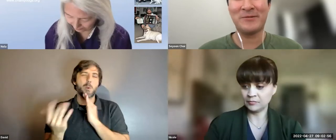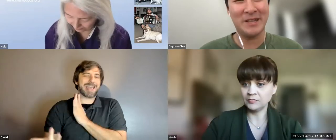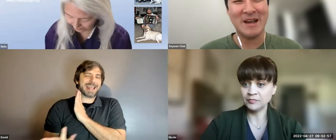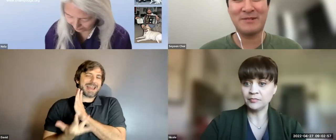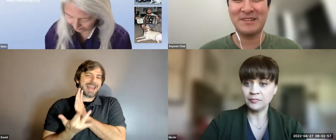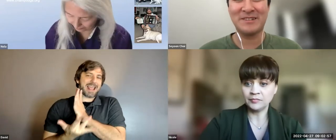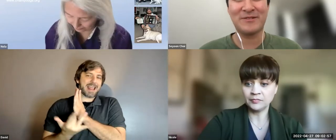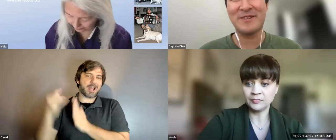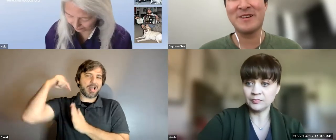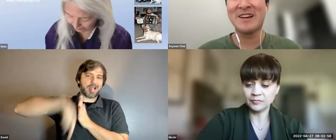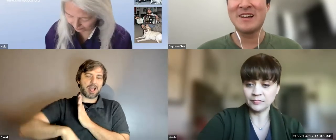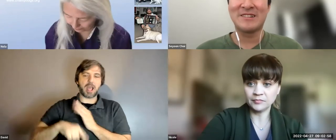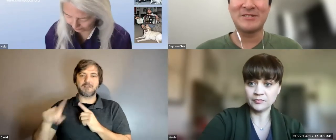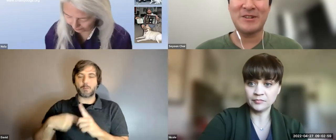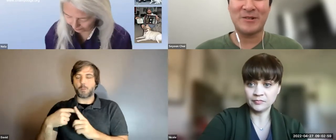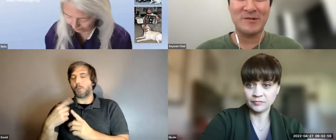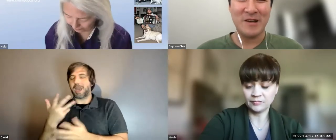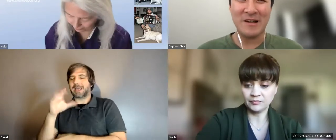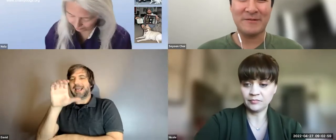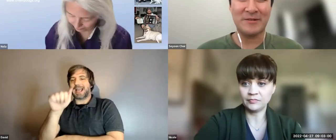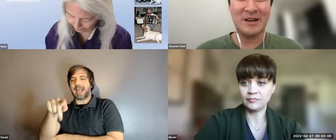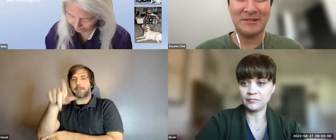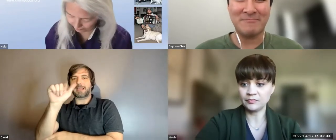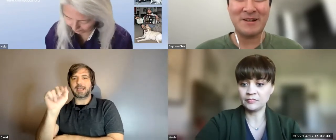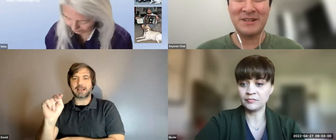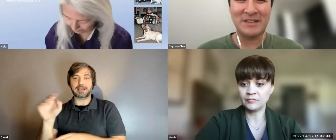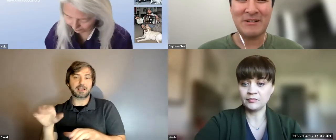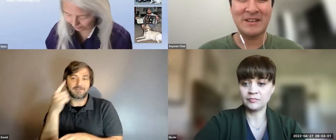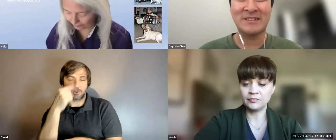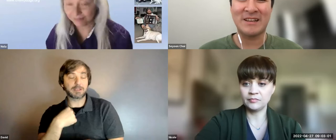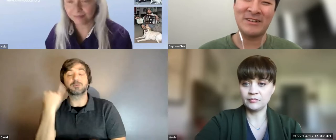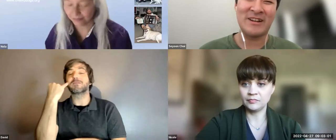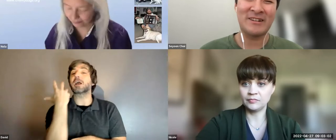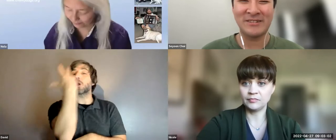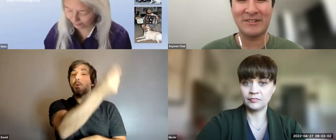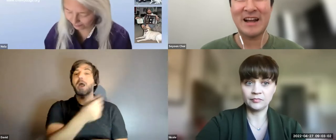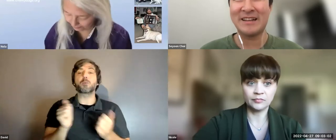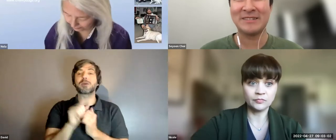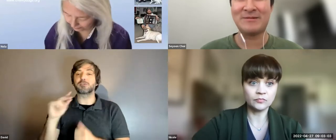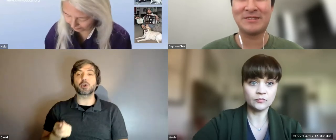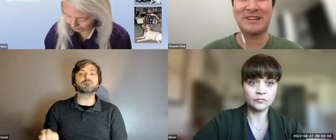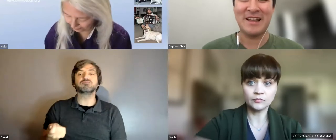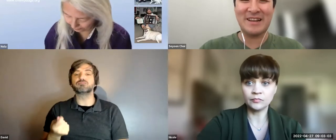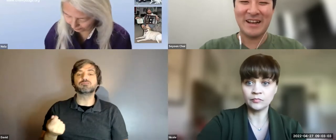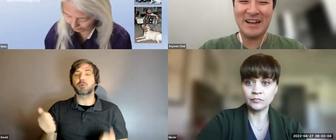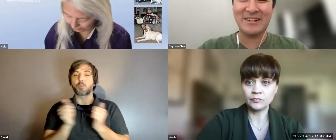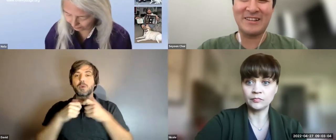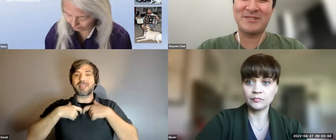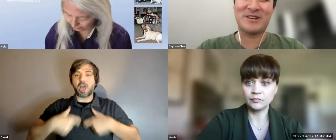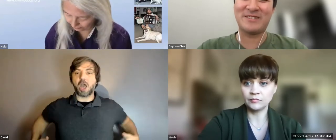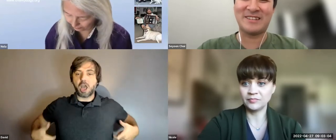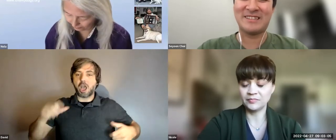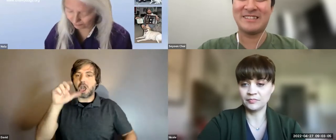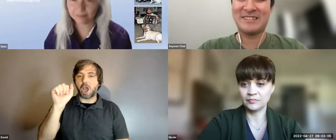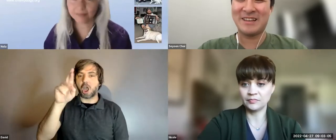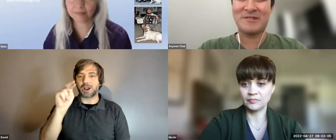of what kaplan does for me so um when we're out and about his harness stays on so that is almost like i call